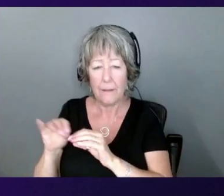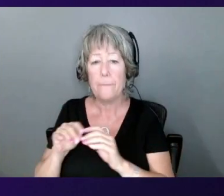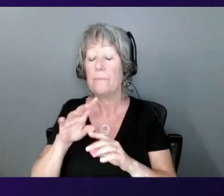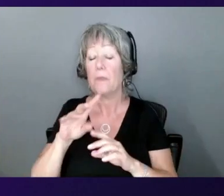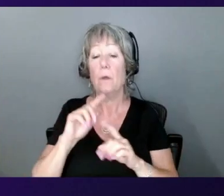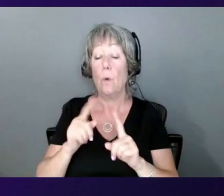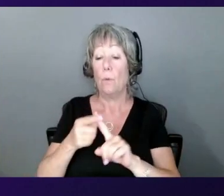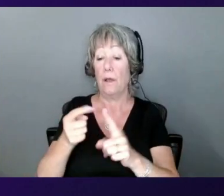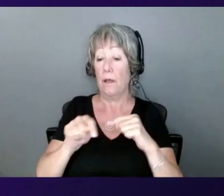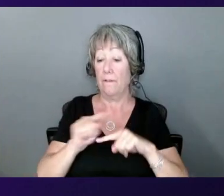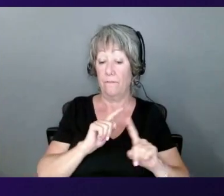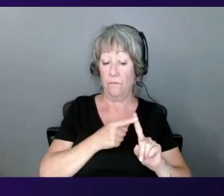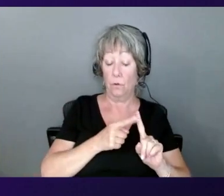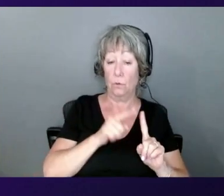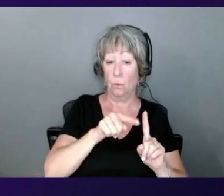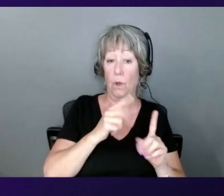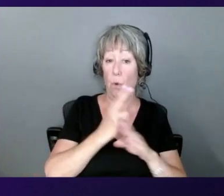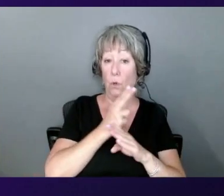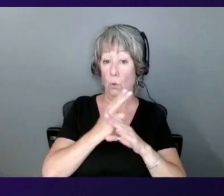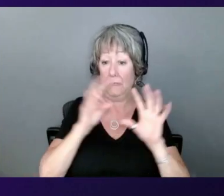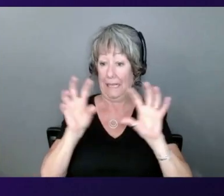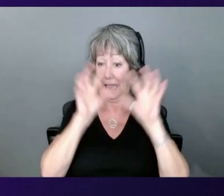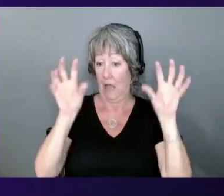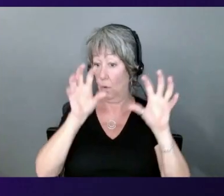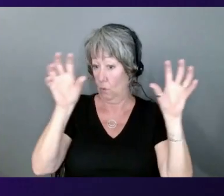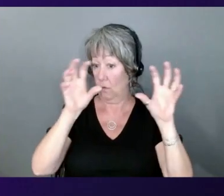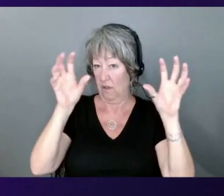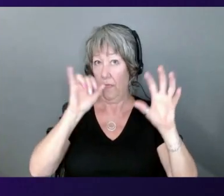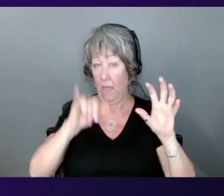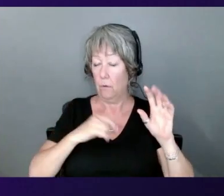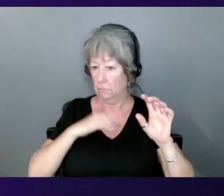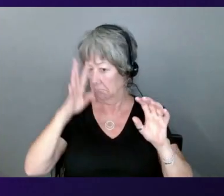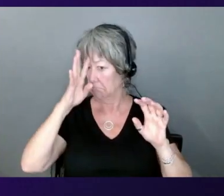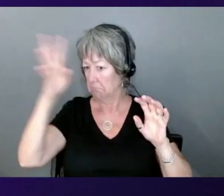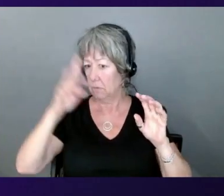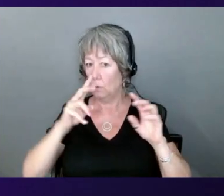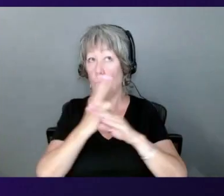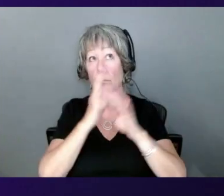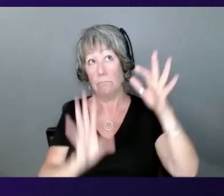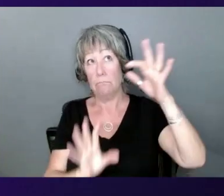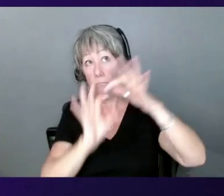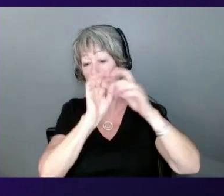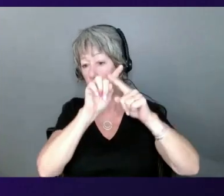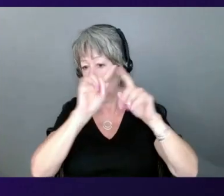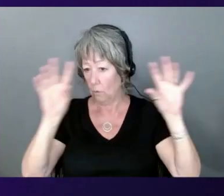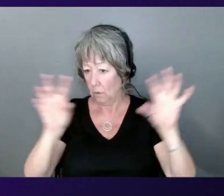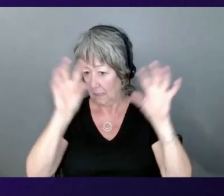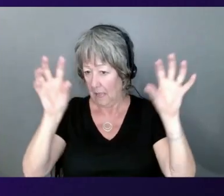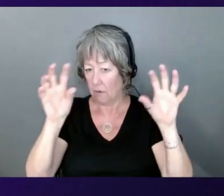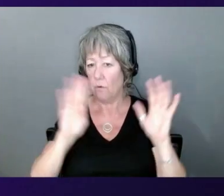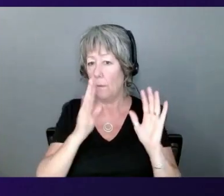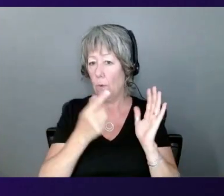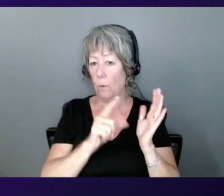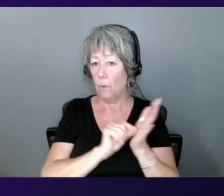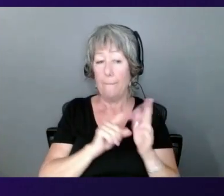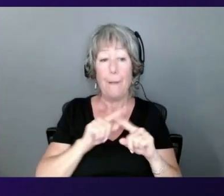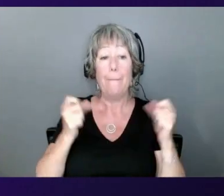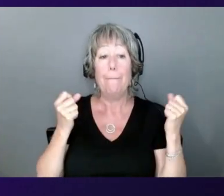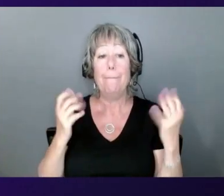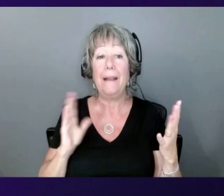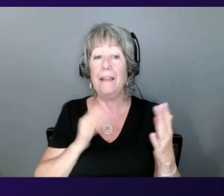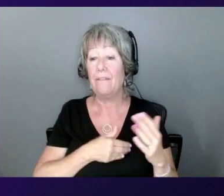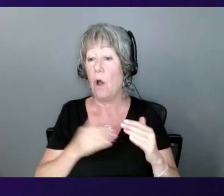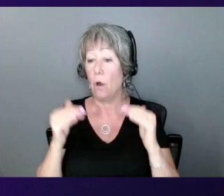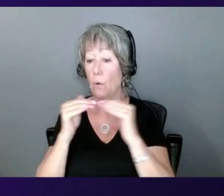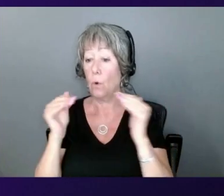actually to use cloud scale to develop chips and build a blueprint. But many of our colleagues in the chip industry